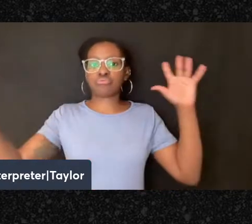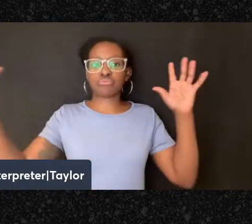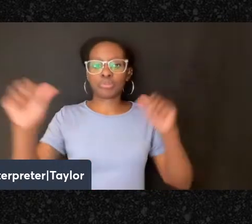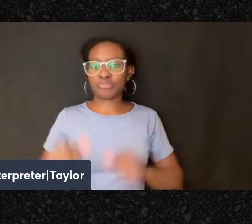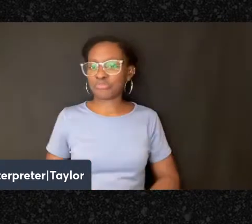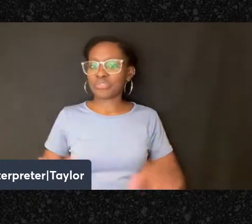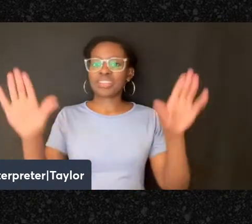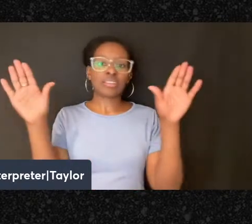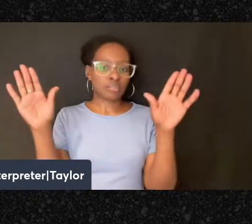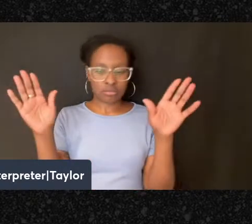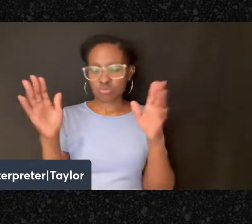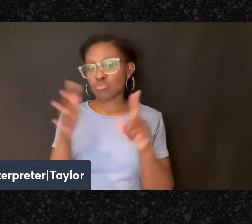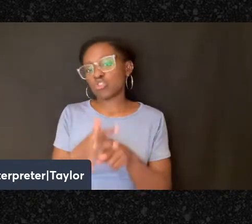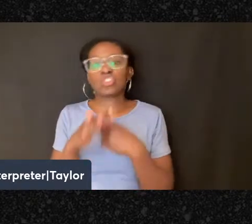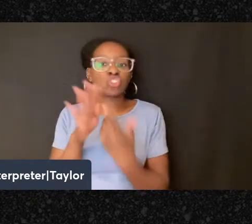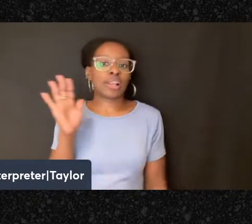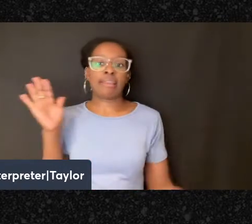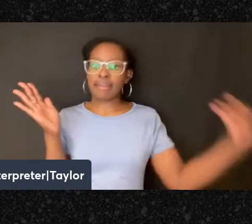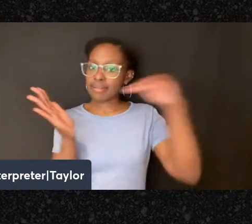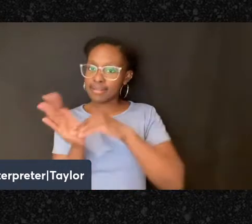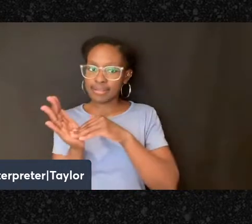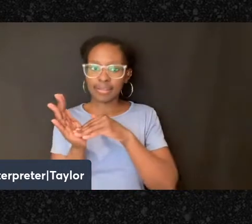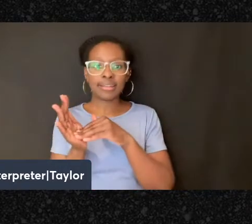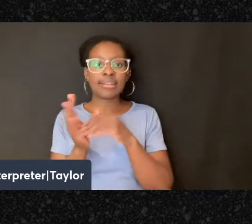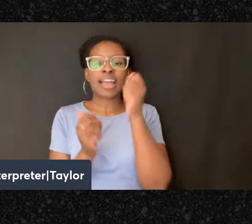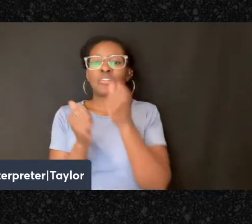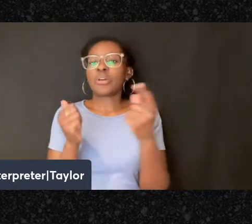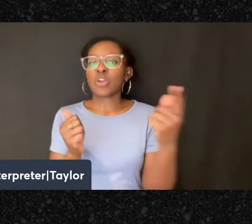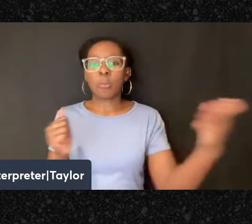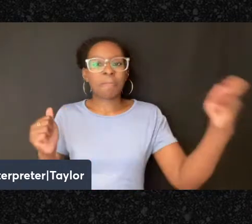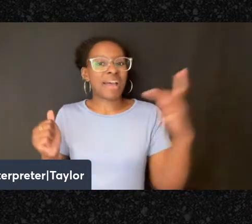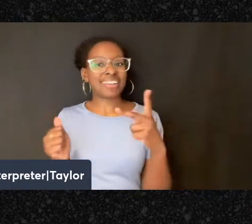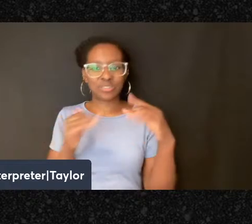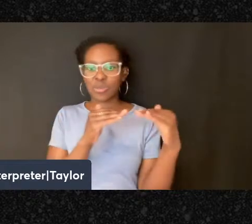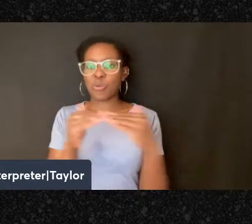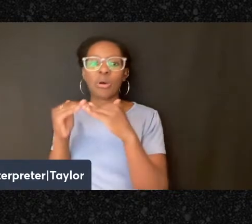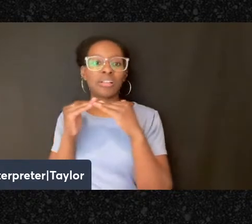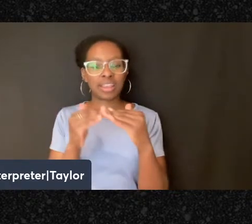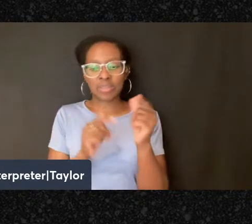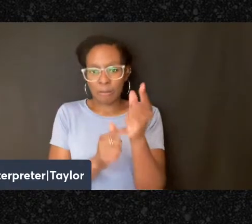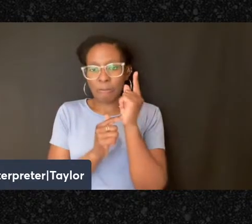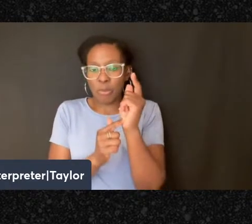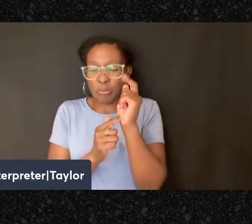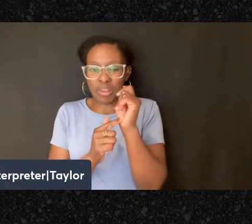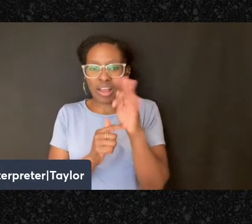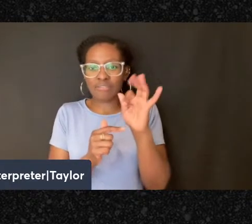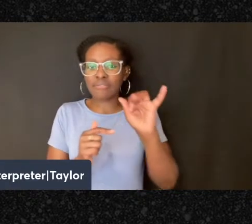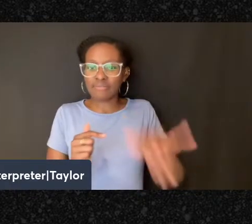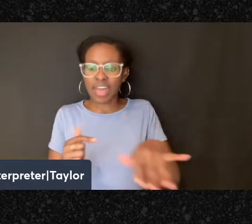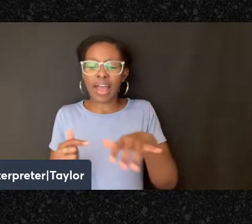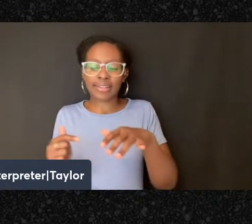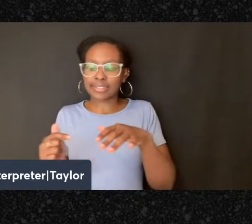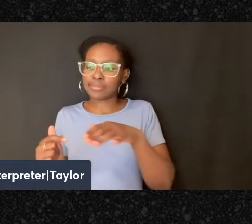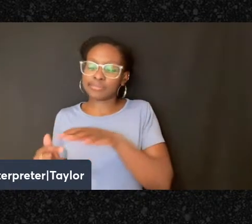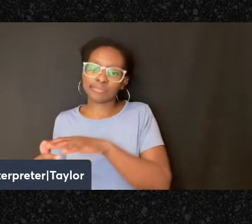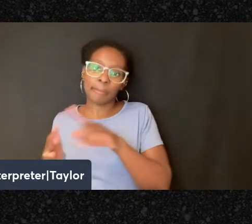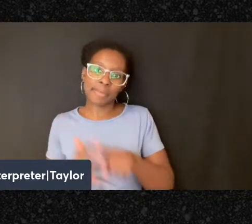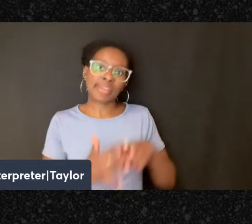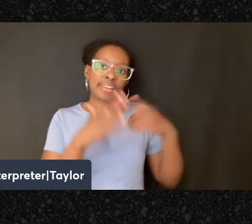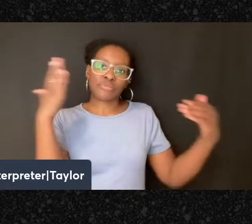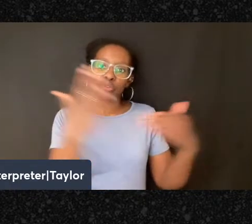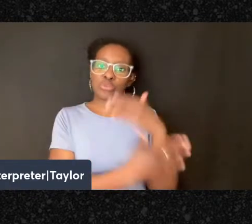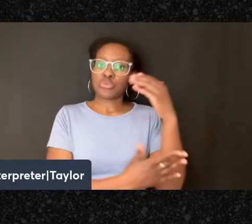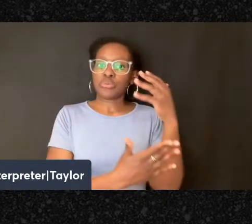reset, so that everybody went back to the equality that they were at the moment of the revelation. So they would emphasize these